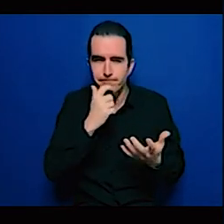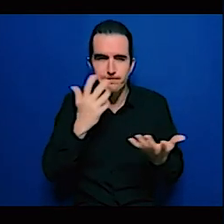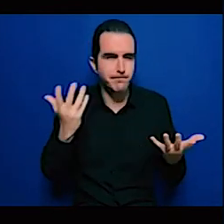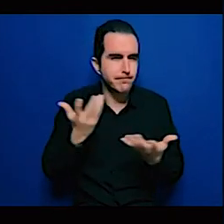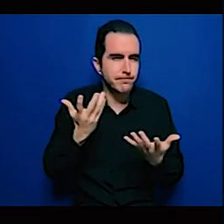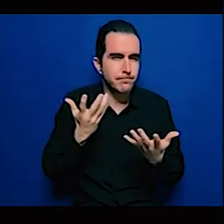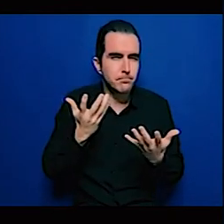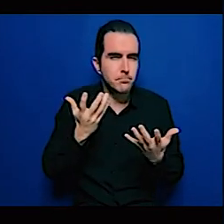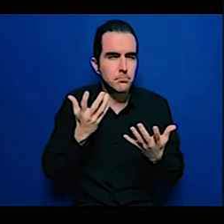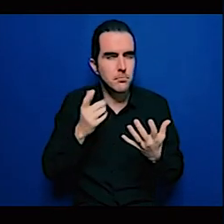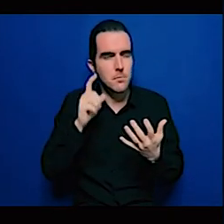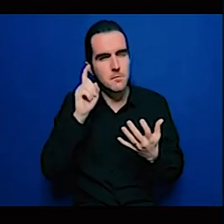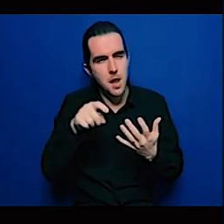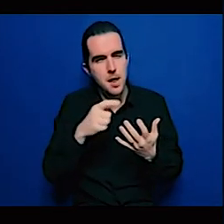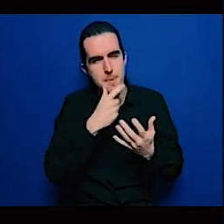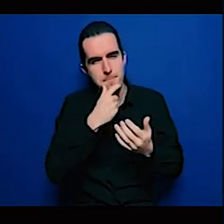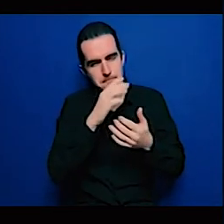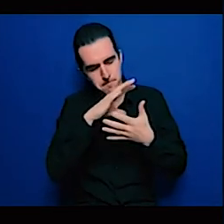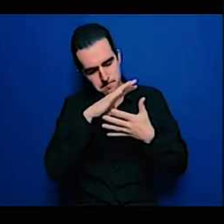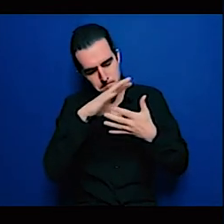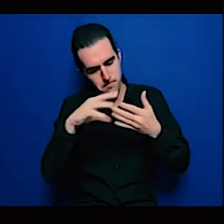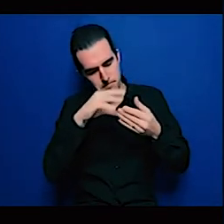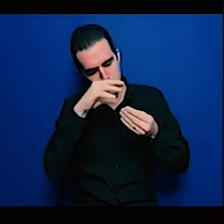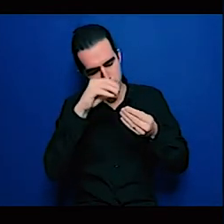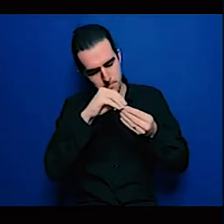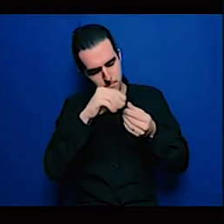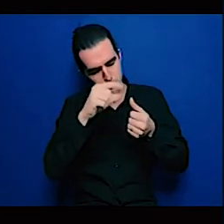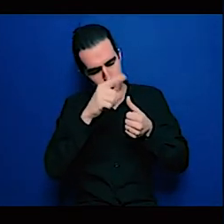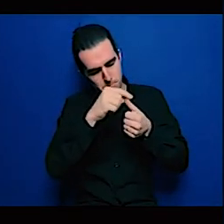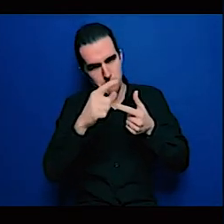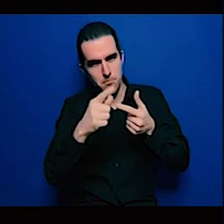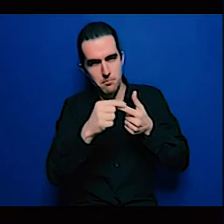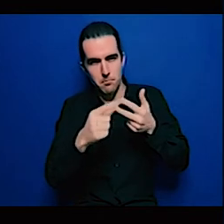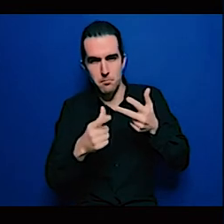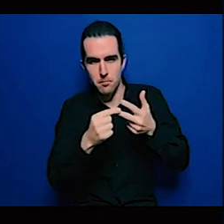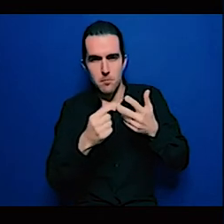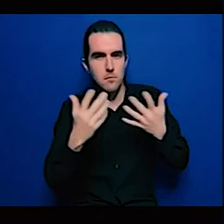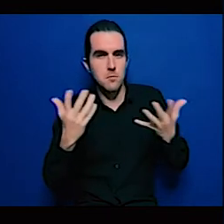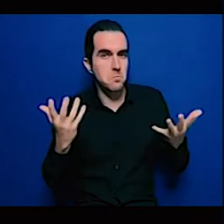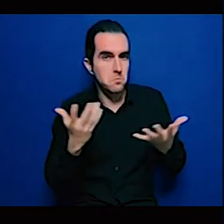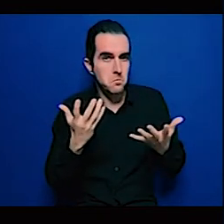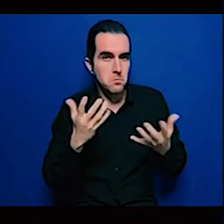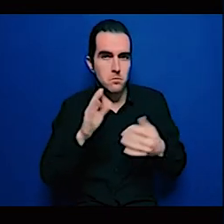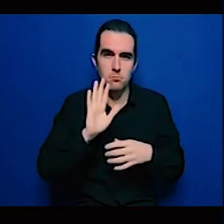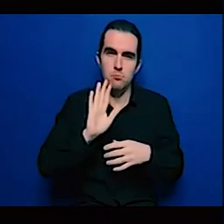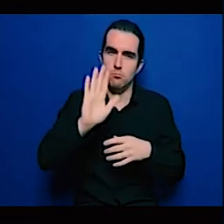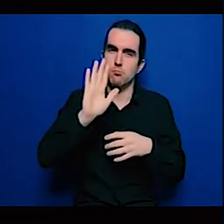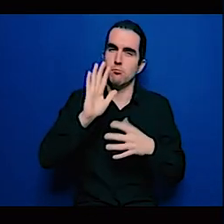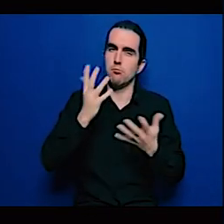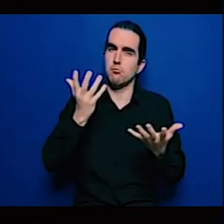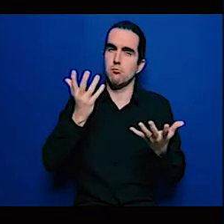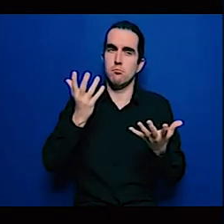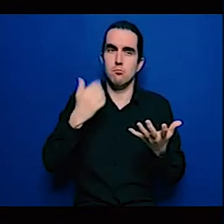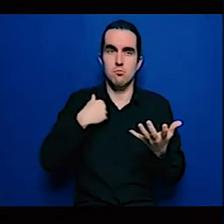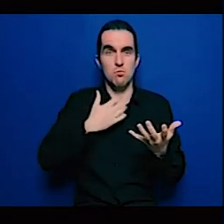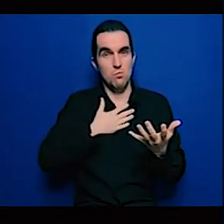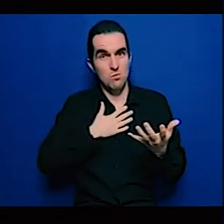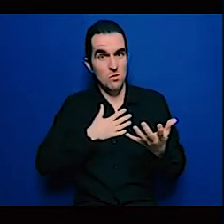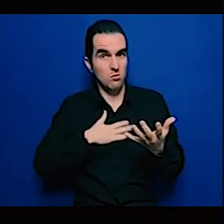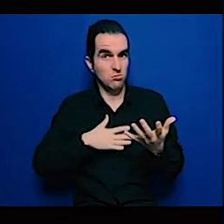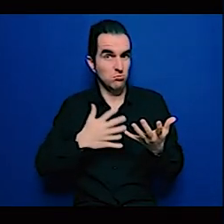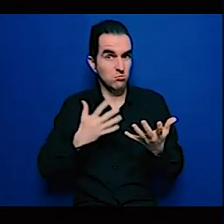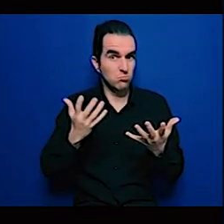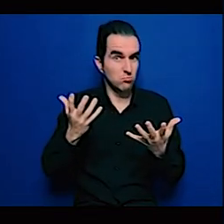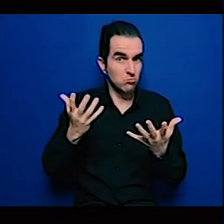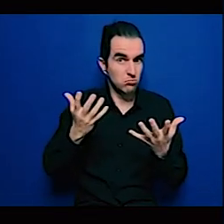would summarize everything but from your perspectives if you could just summarize the key points after Cody I would